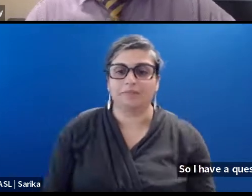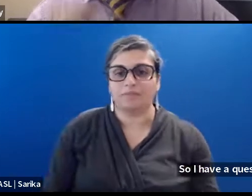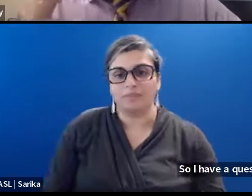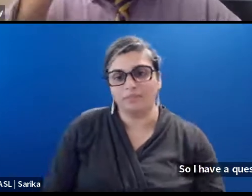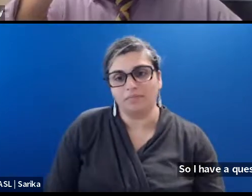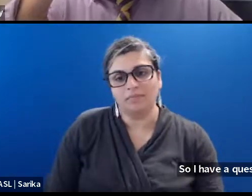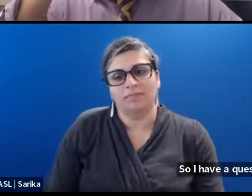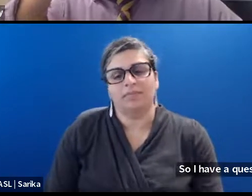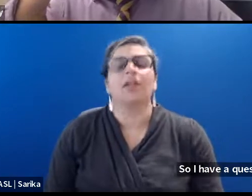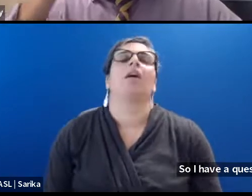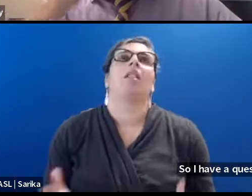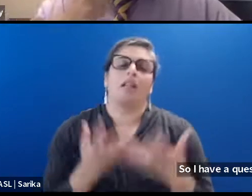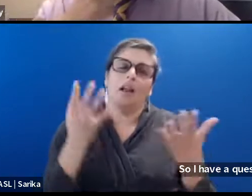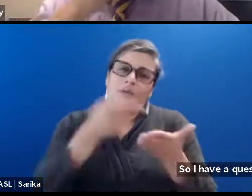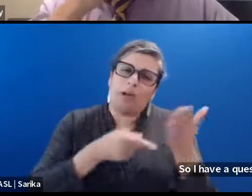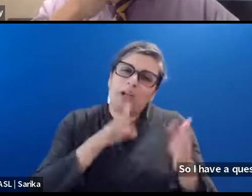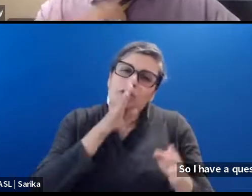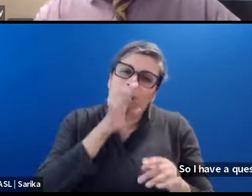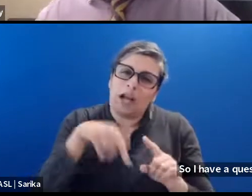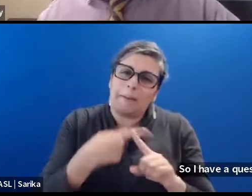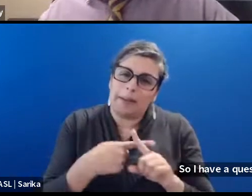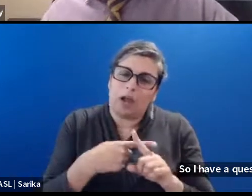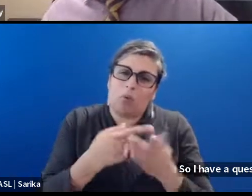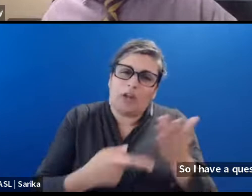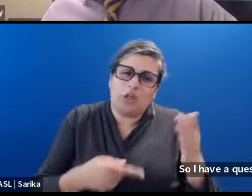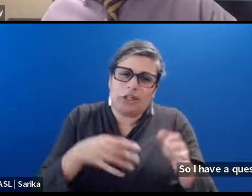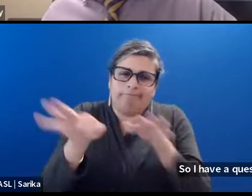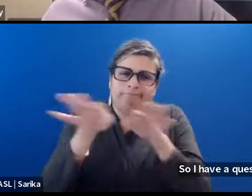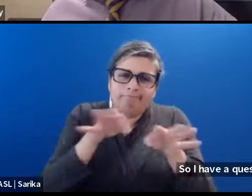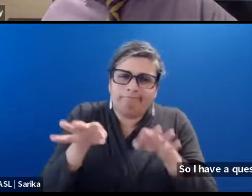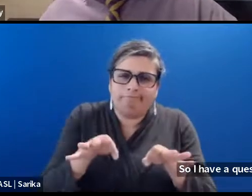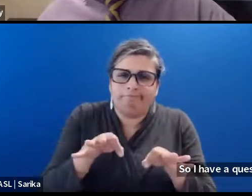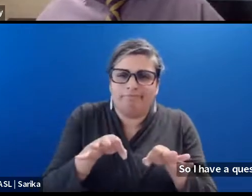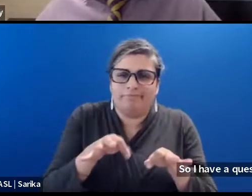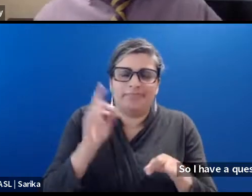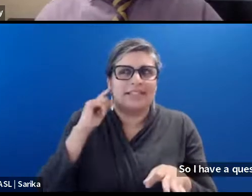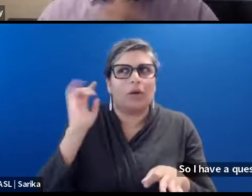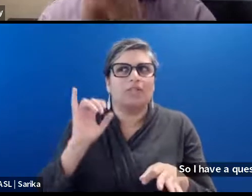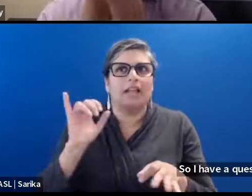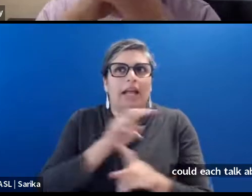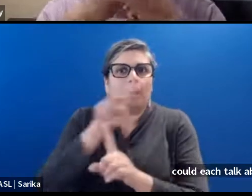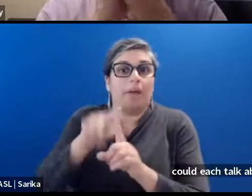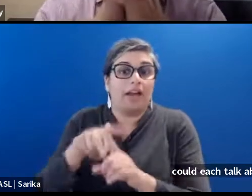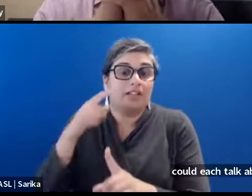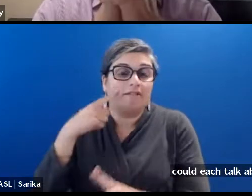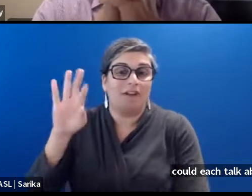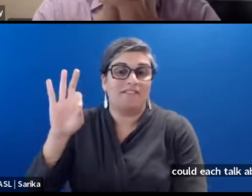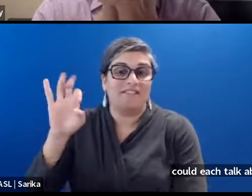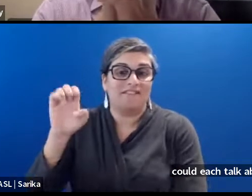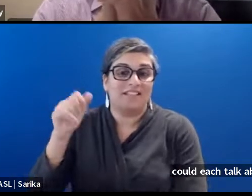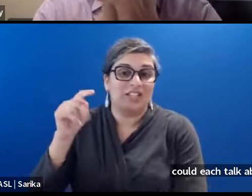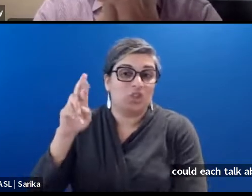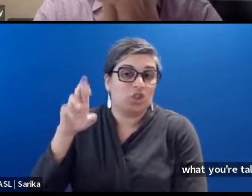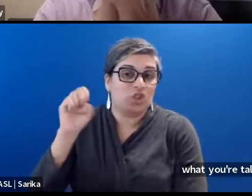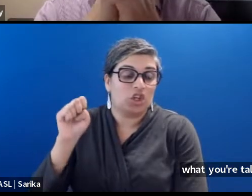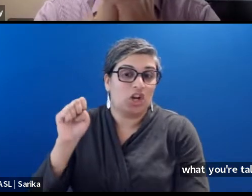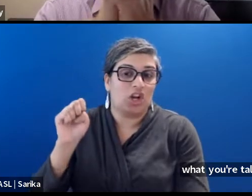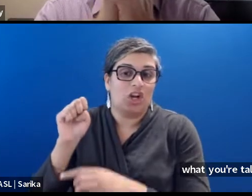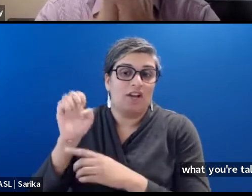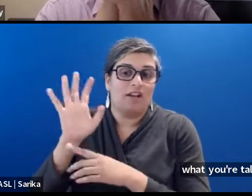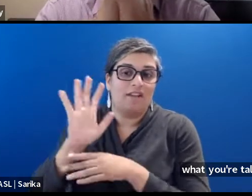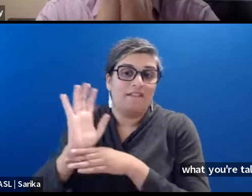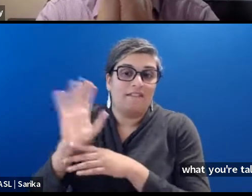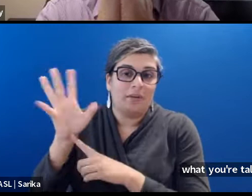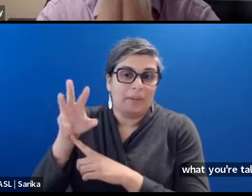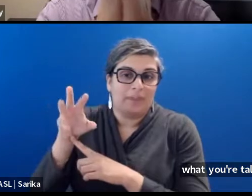So much of what you're talking about. Sounds like it applies to feature films. Um. The spending levels and such.